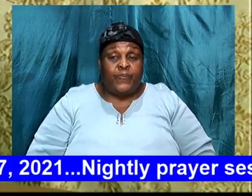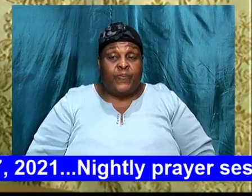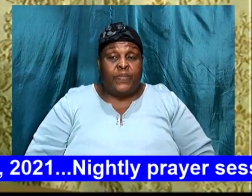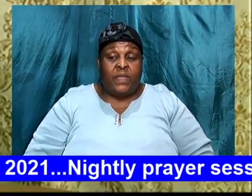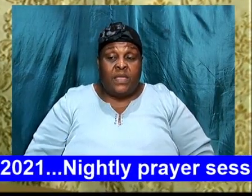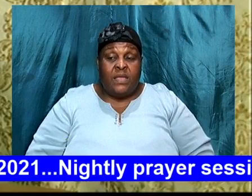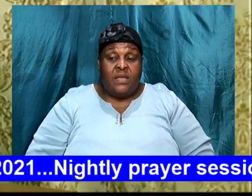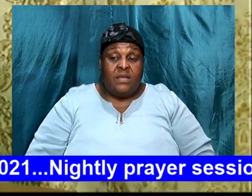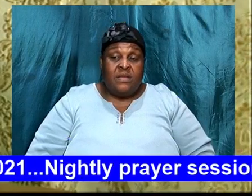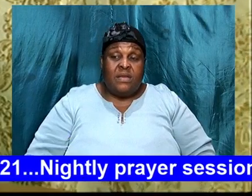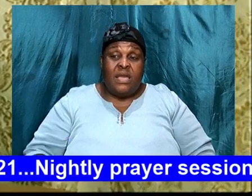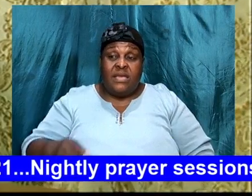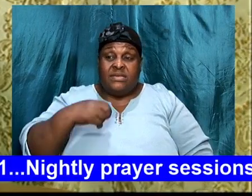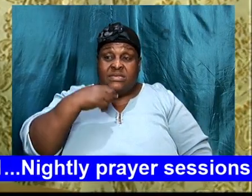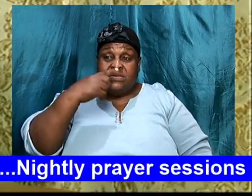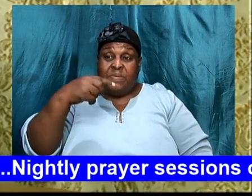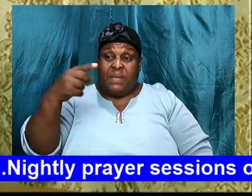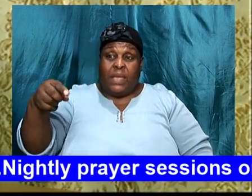raised, their voice,